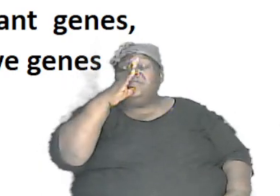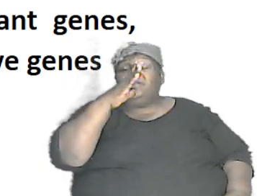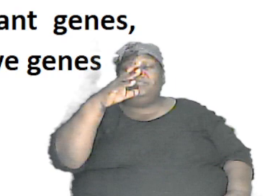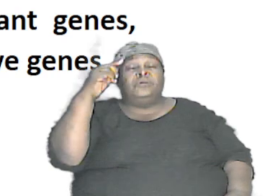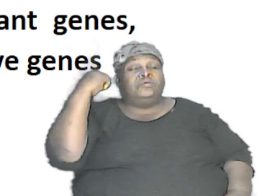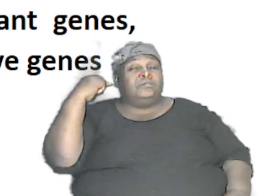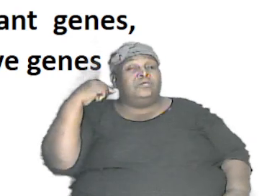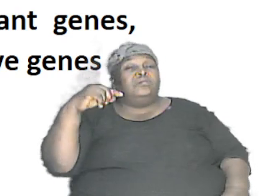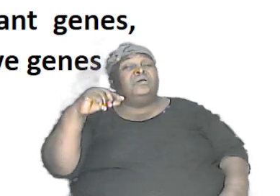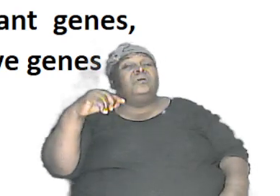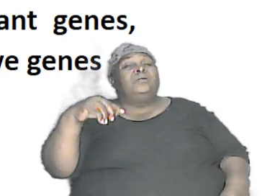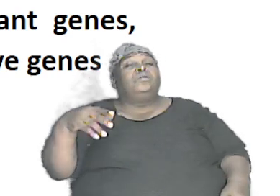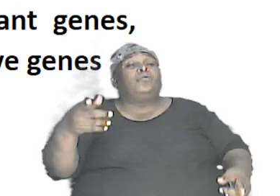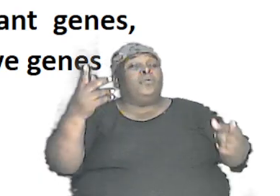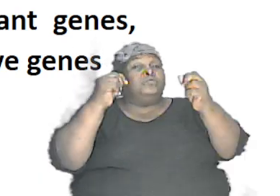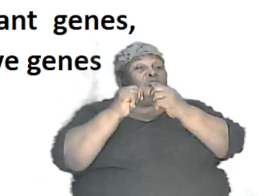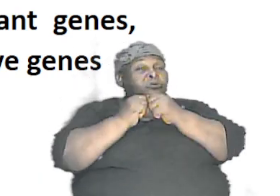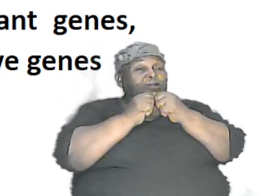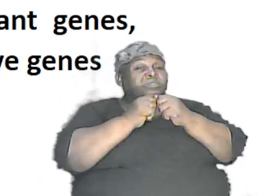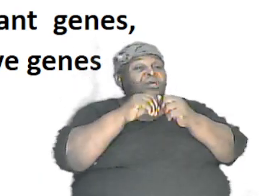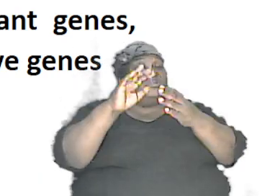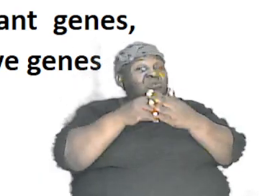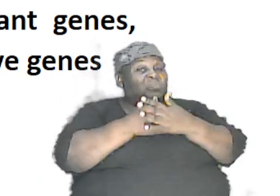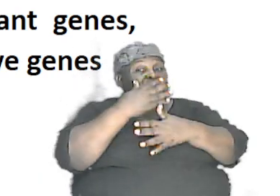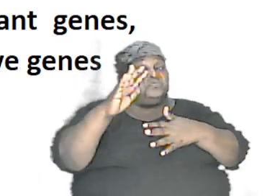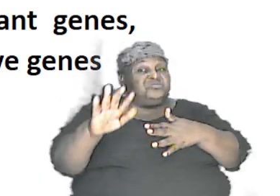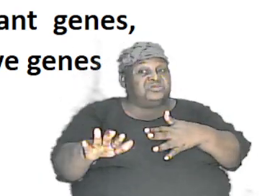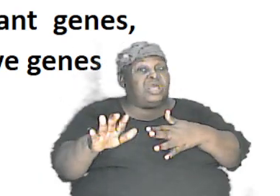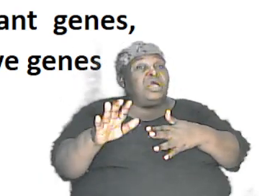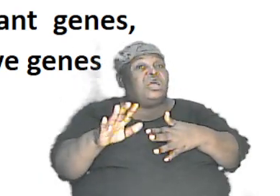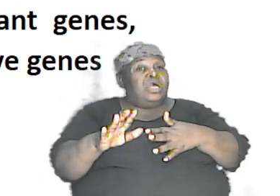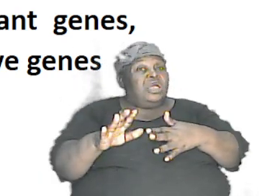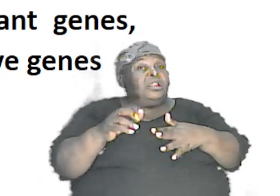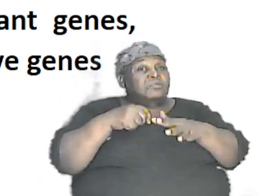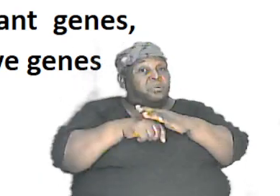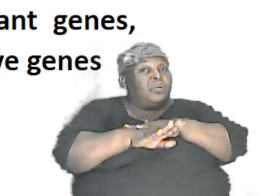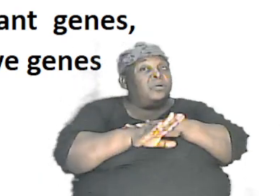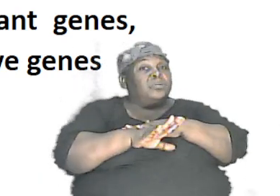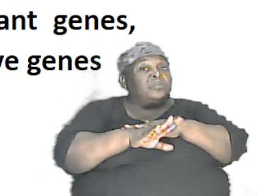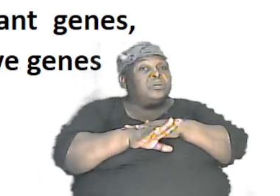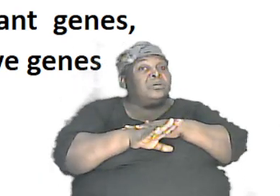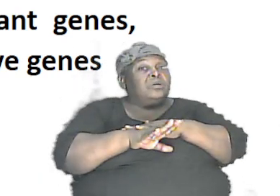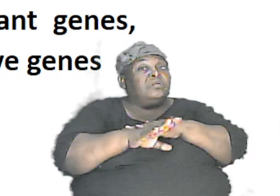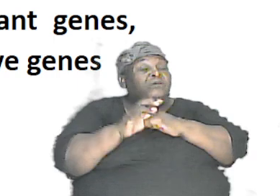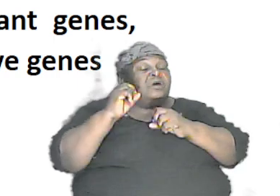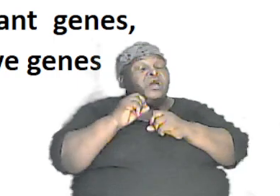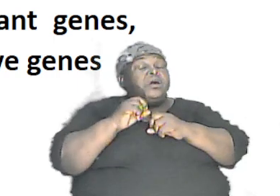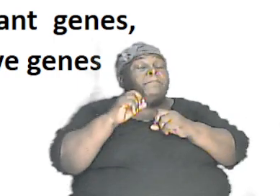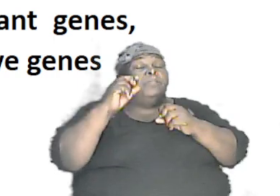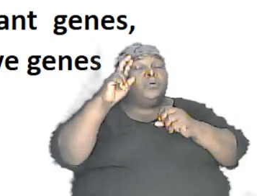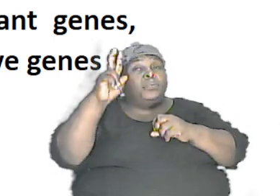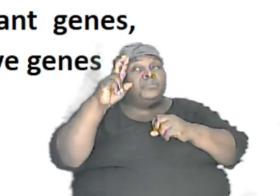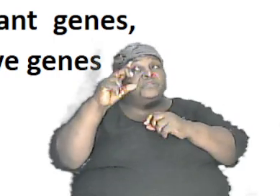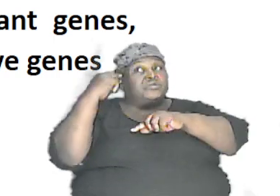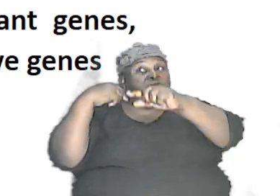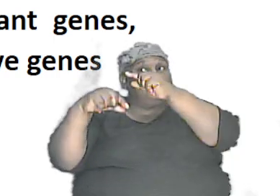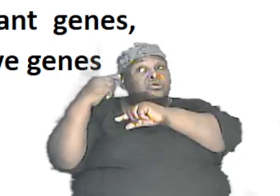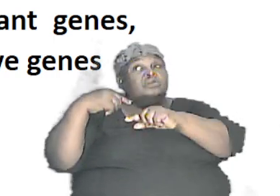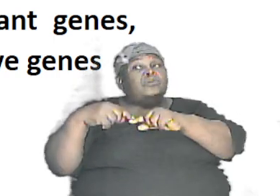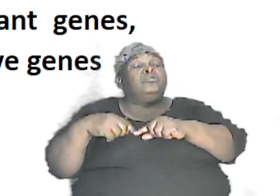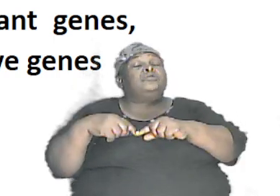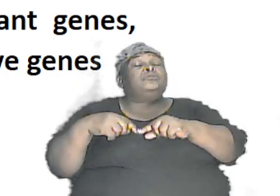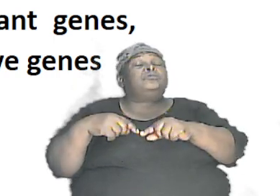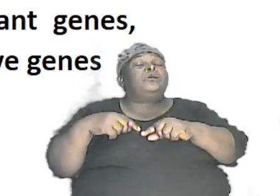that a new child comes you are going to find that the genes that both of them have they can be combined